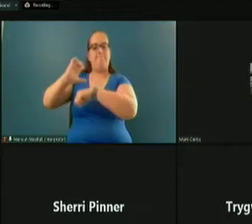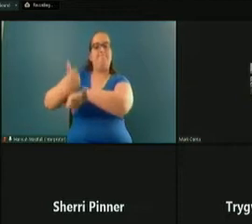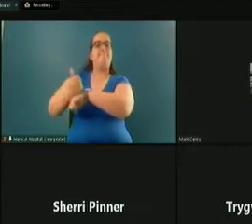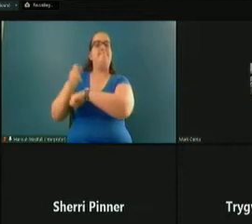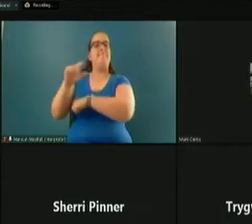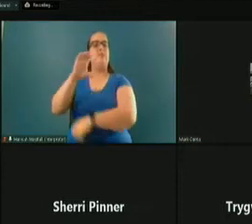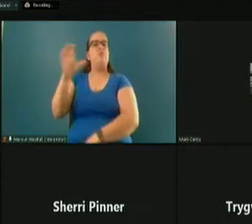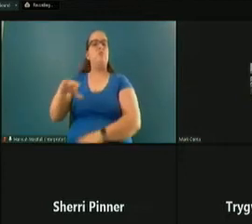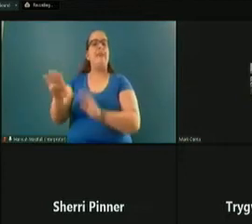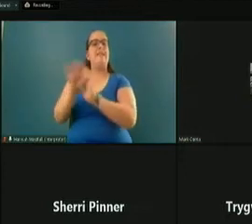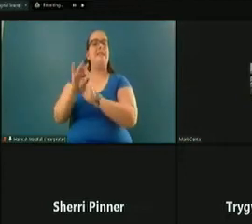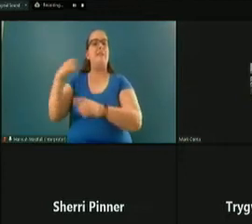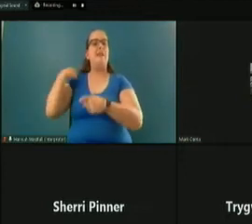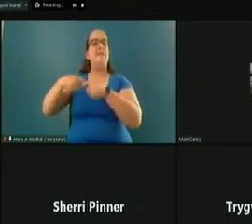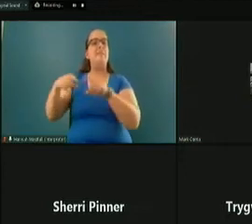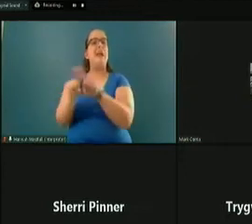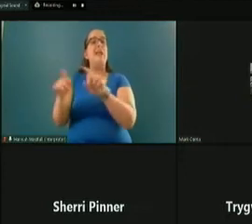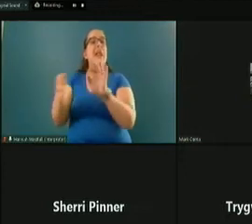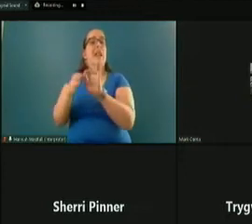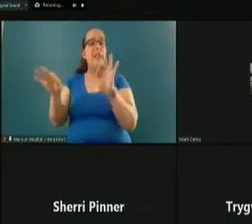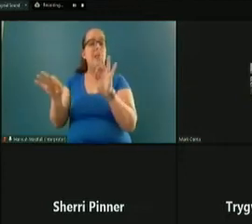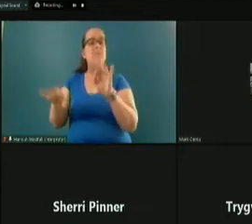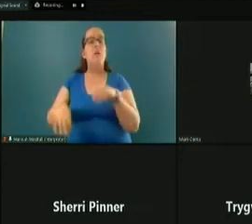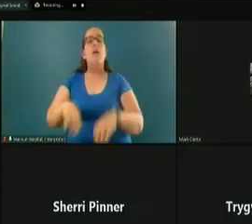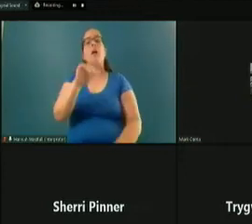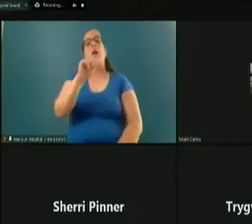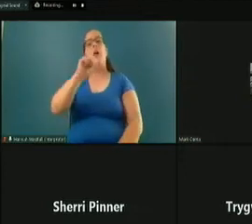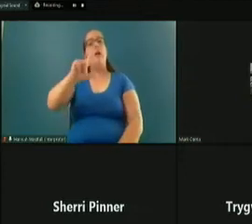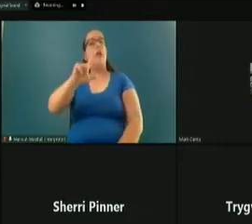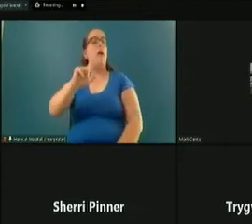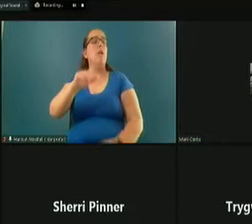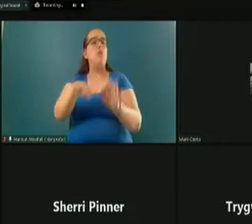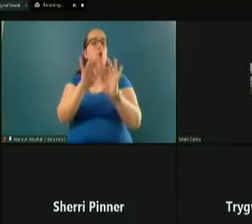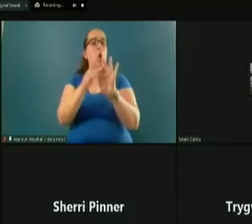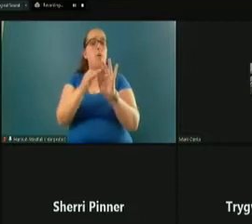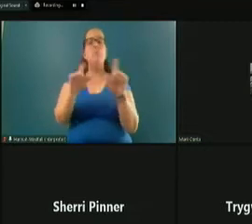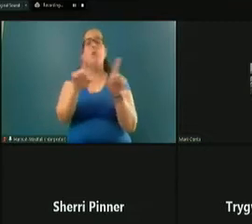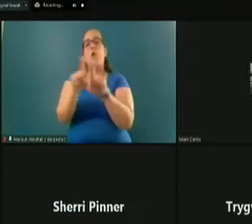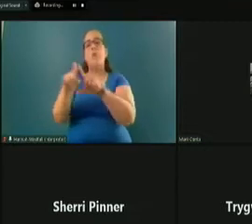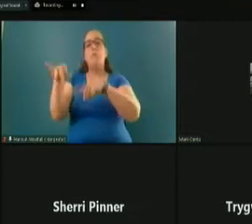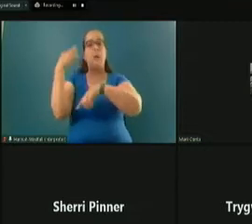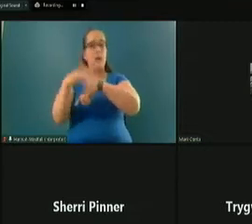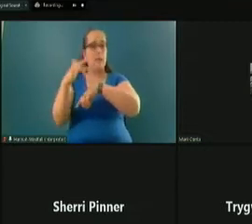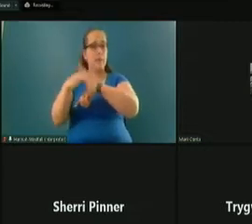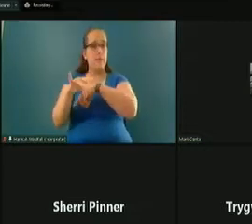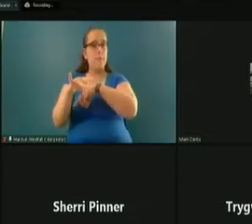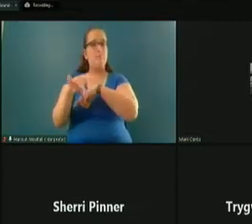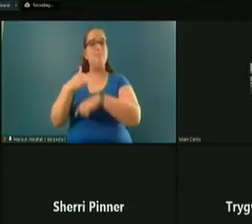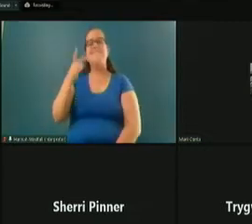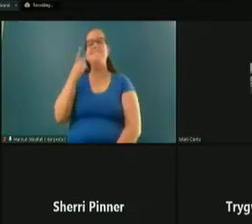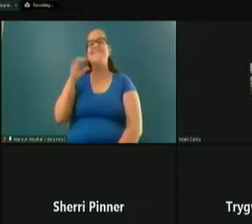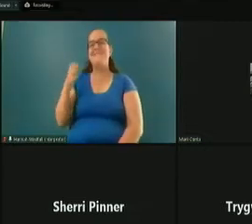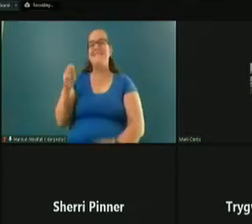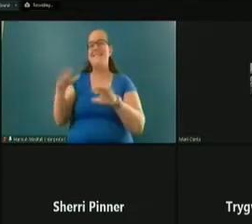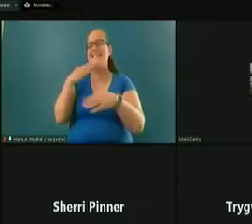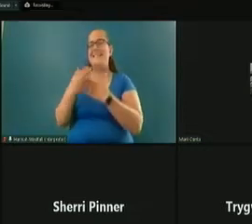Select Spanish as the language. American Sign Language interpretation is also available. And I see she's doing a